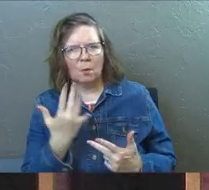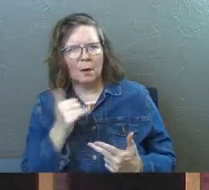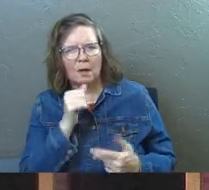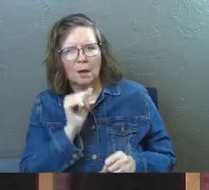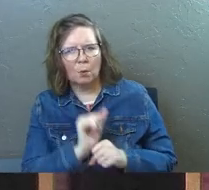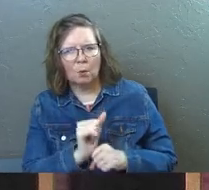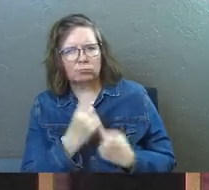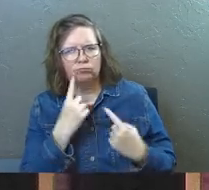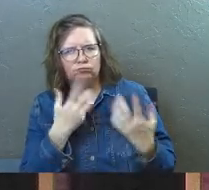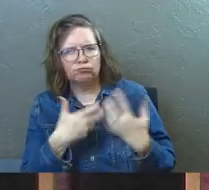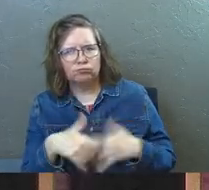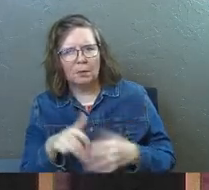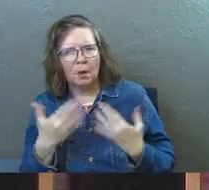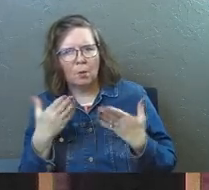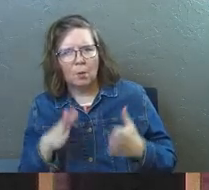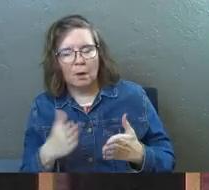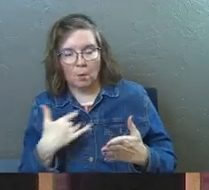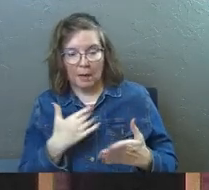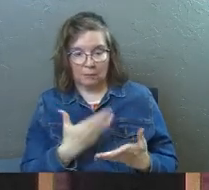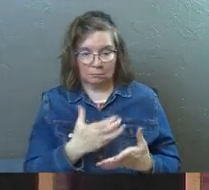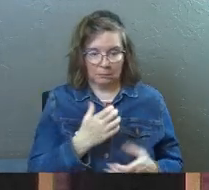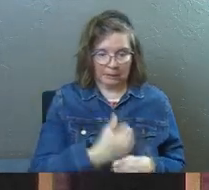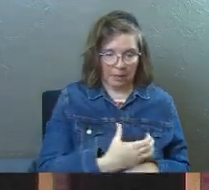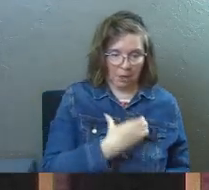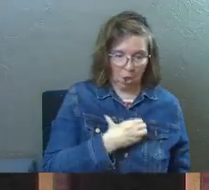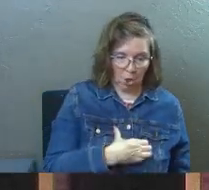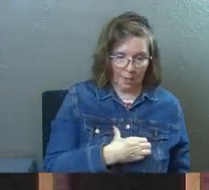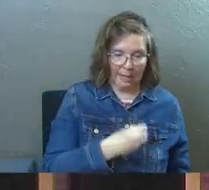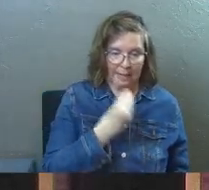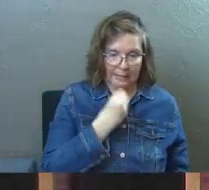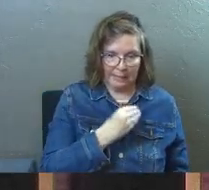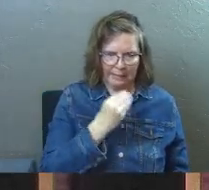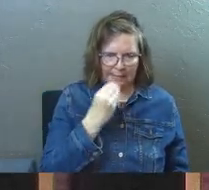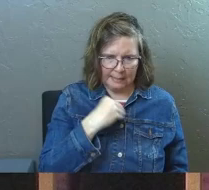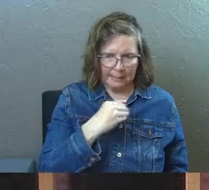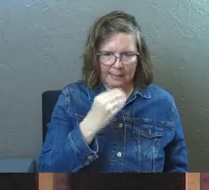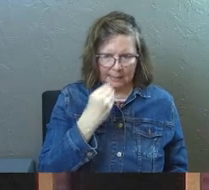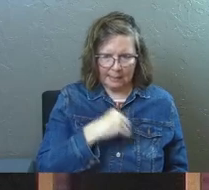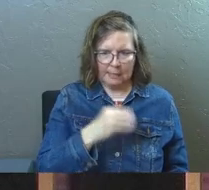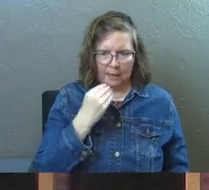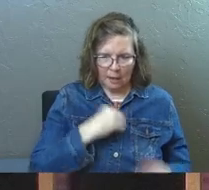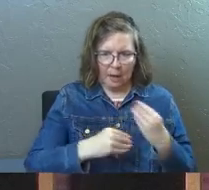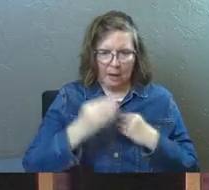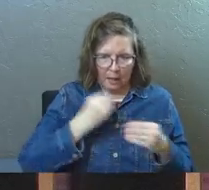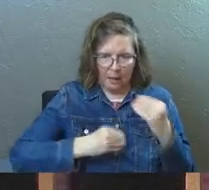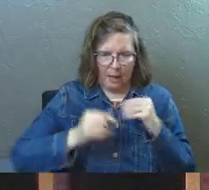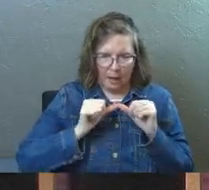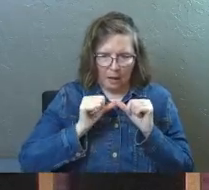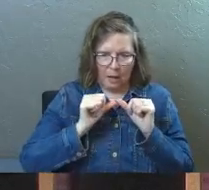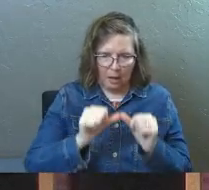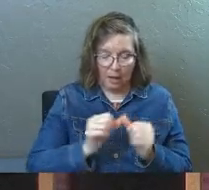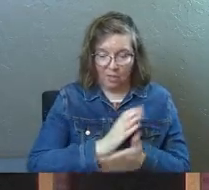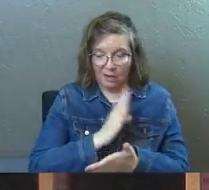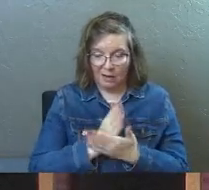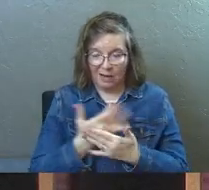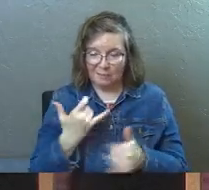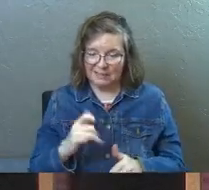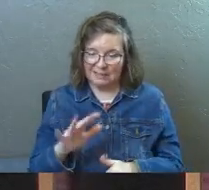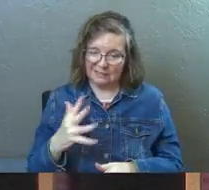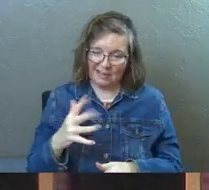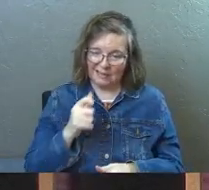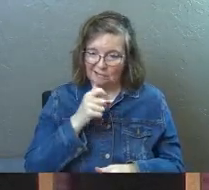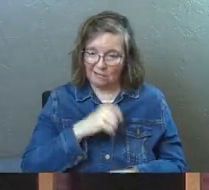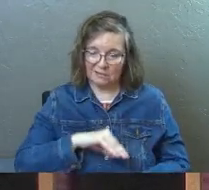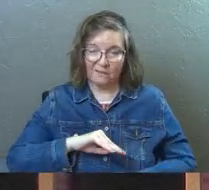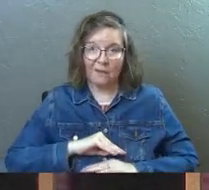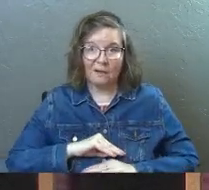that way? Why do I get hungry and I got to eat way too much and then I get to the end of it, I'm still kind